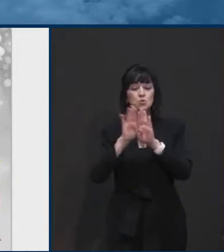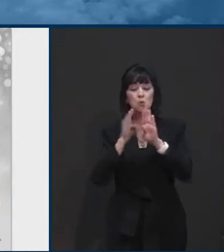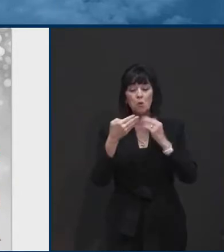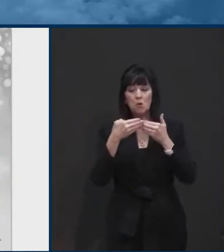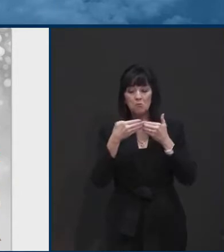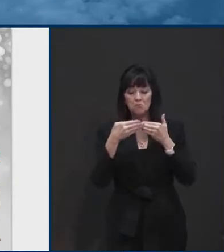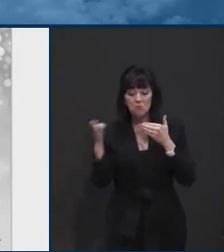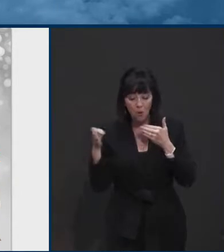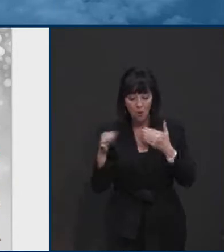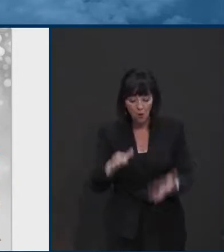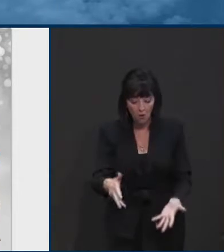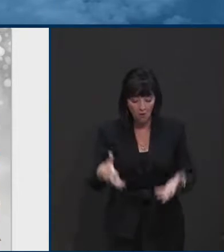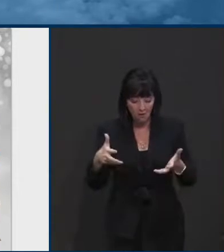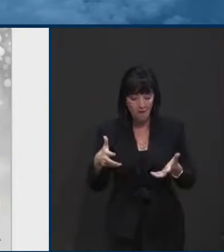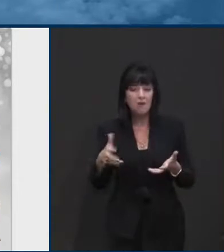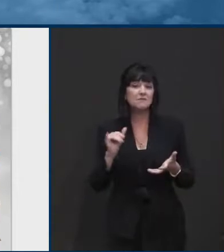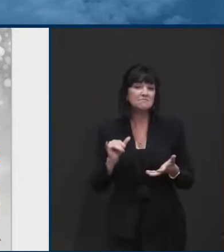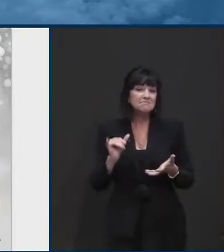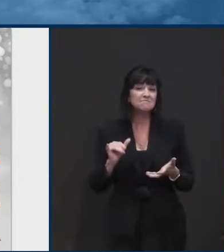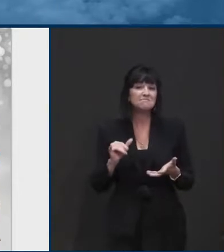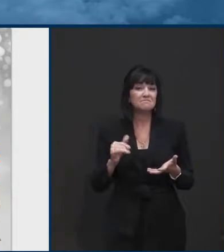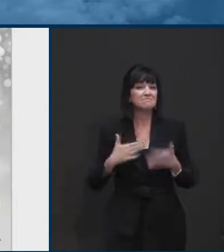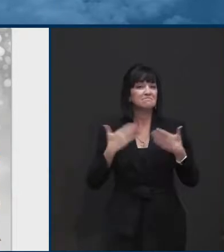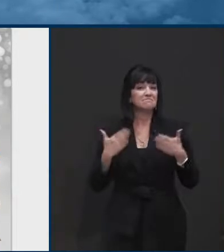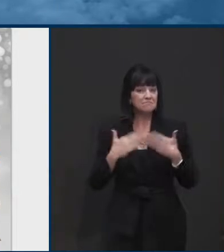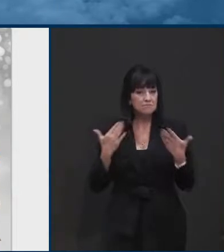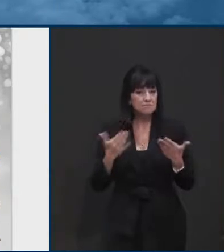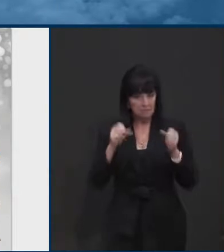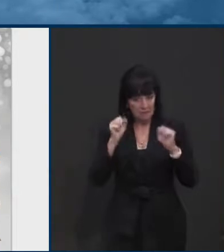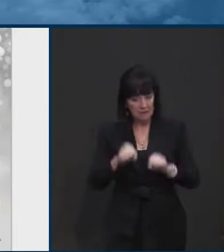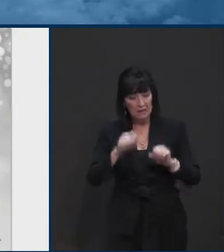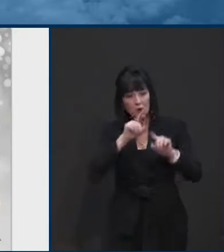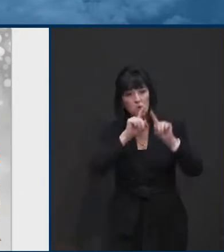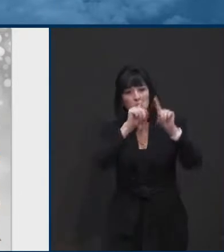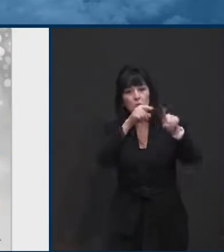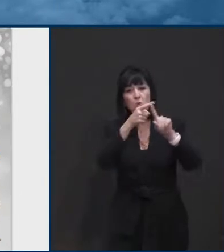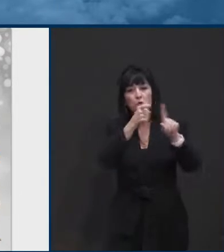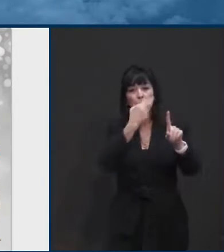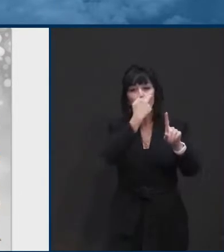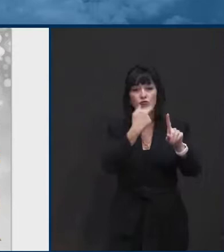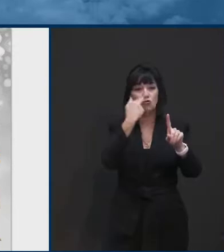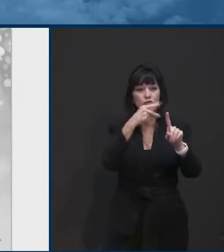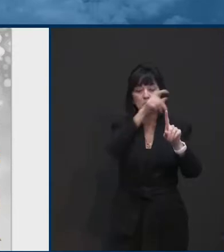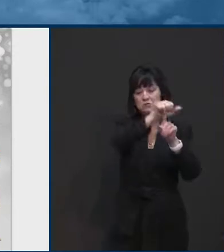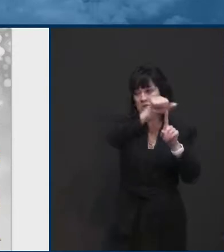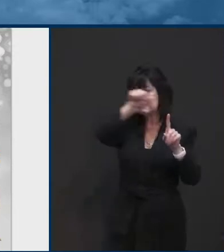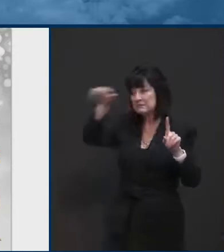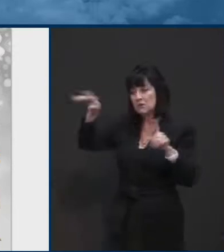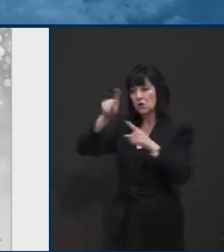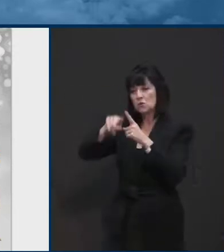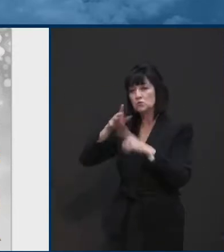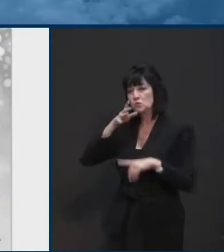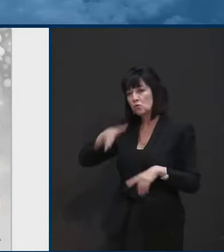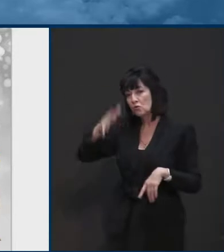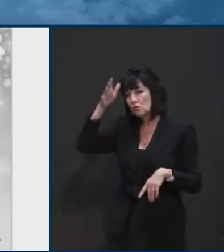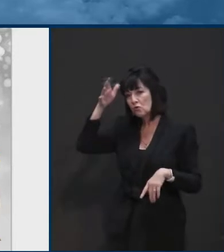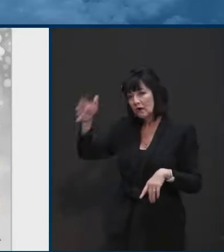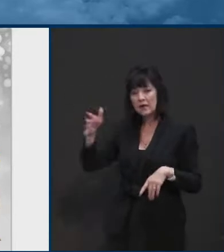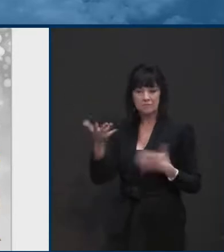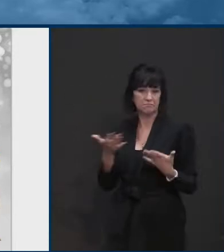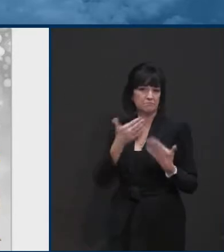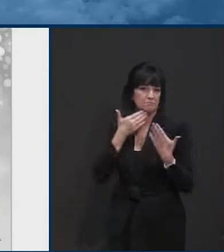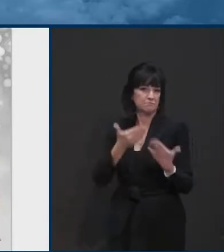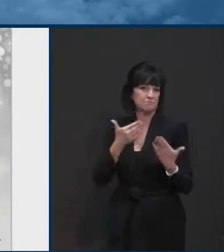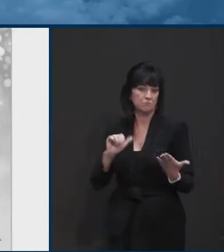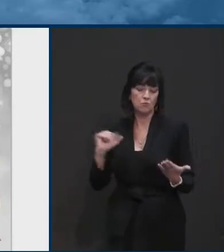Order it from your favorite restaurant and send it over, uh, to grandmom to, to give thanks, uh, for everything